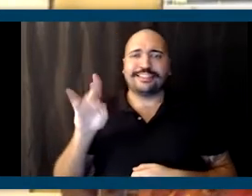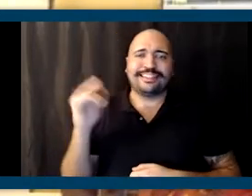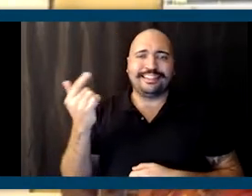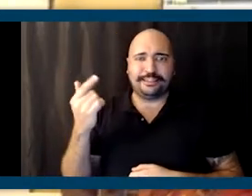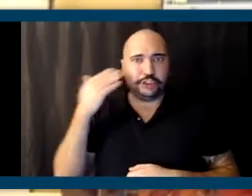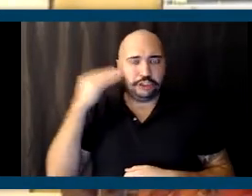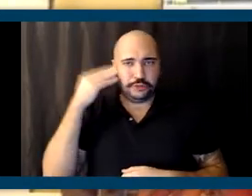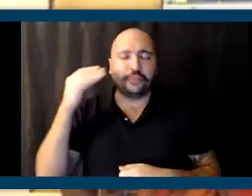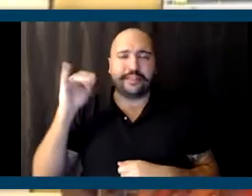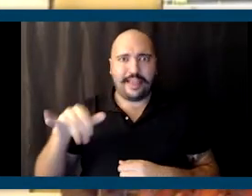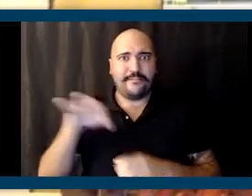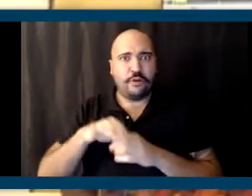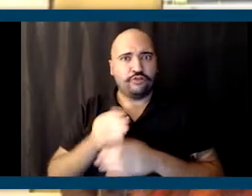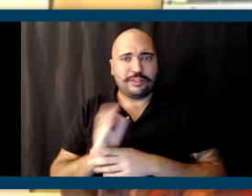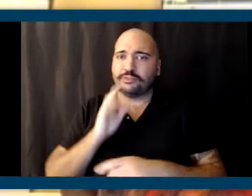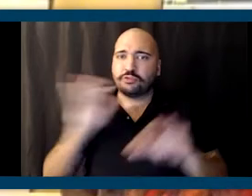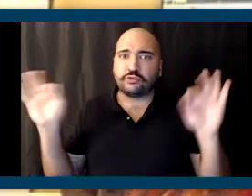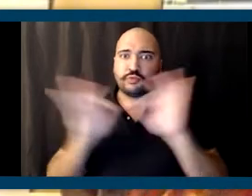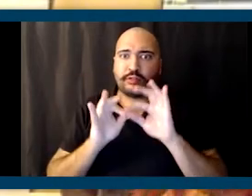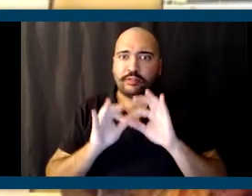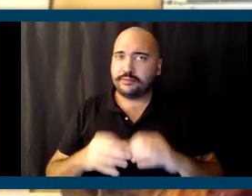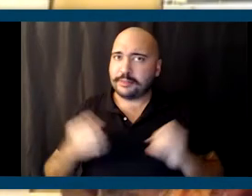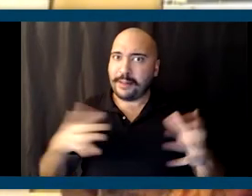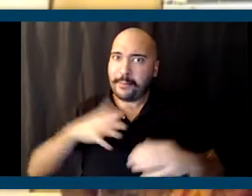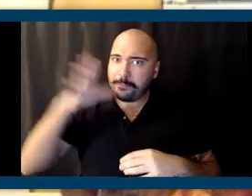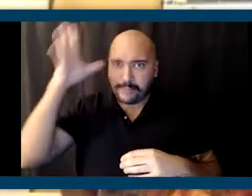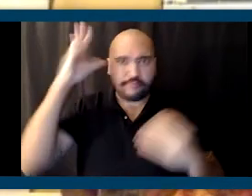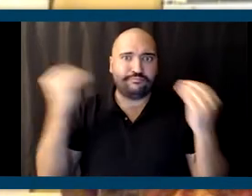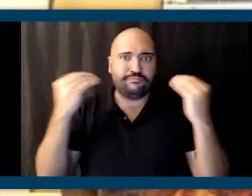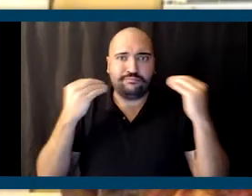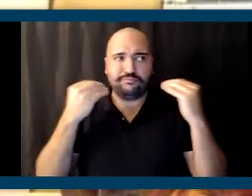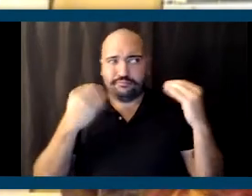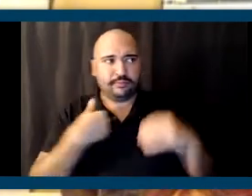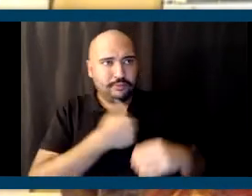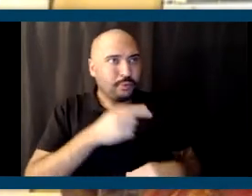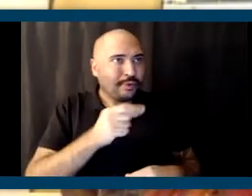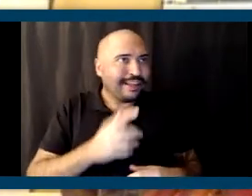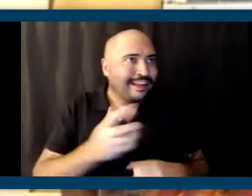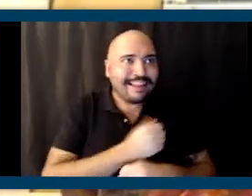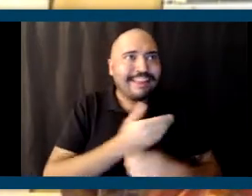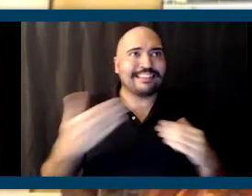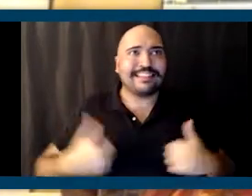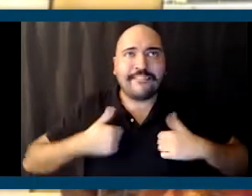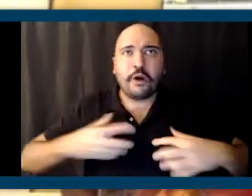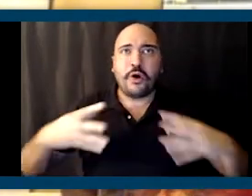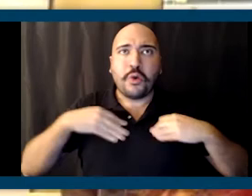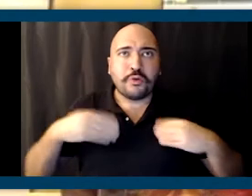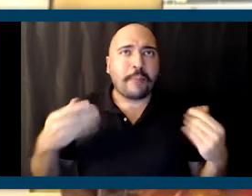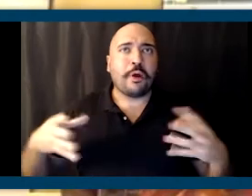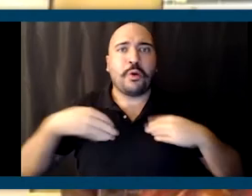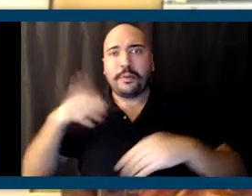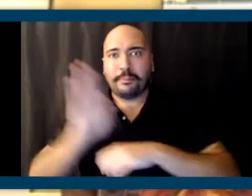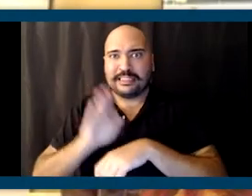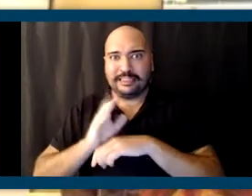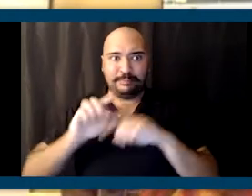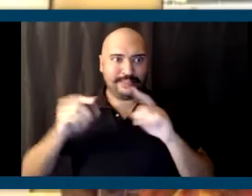because he often said, as many of our parents have said to us, you can get things in life, you can own property, you can own businesses, but if